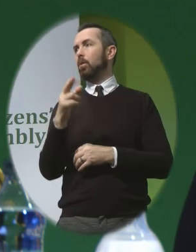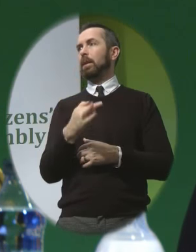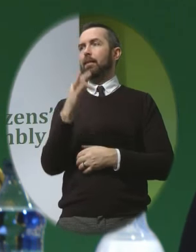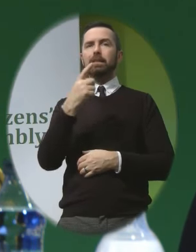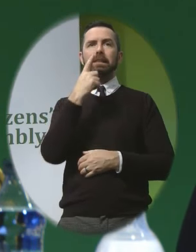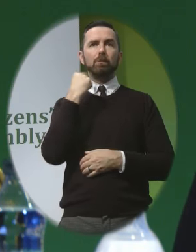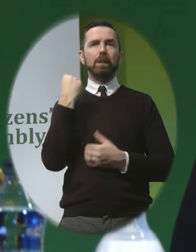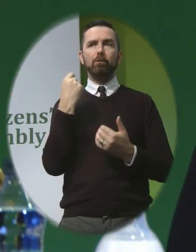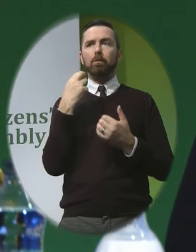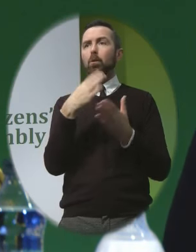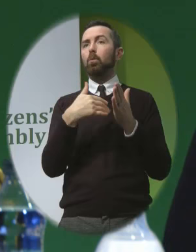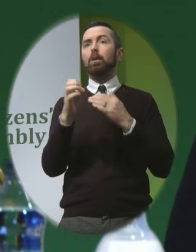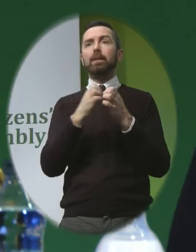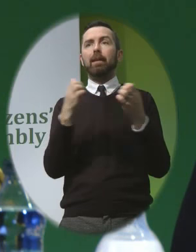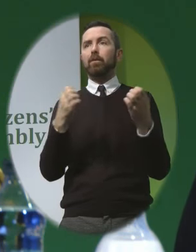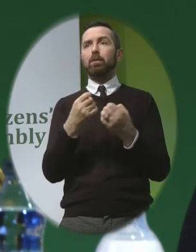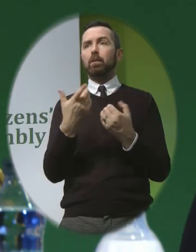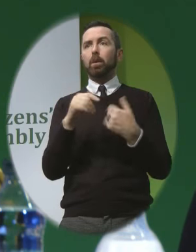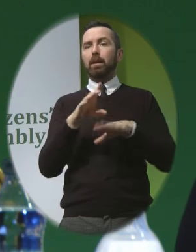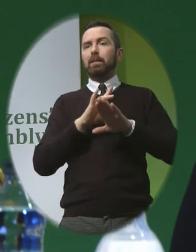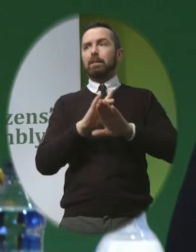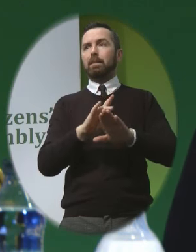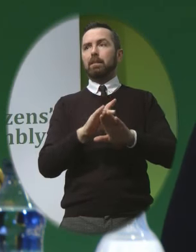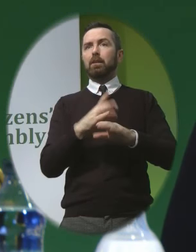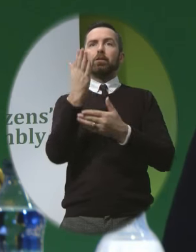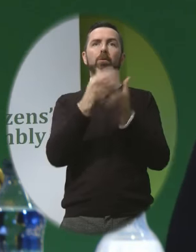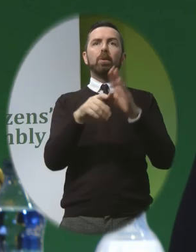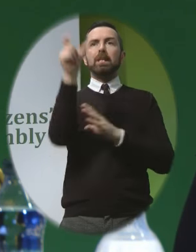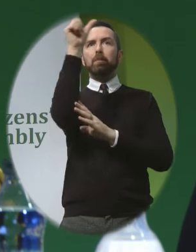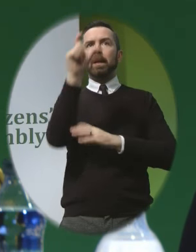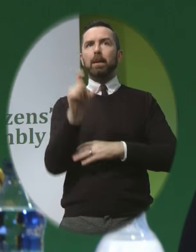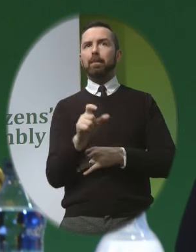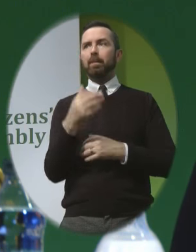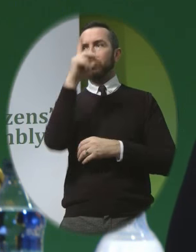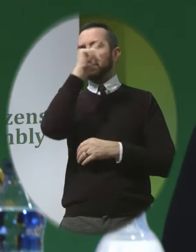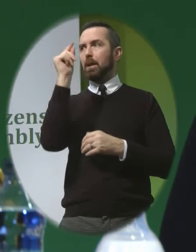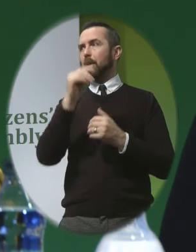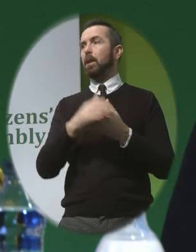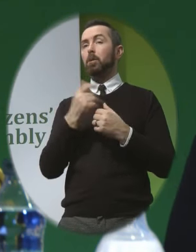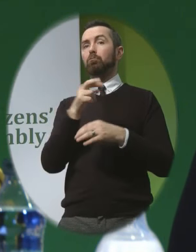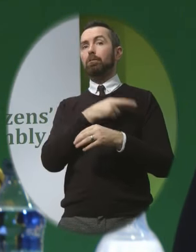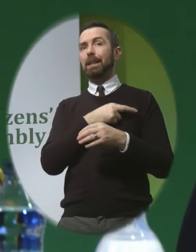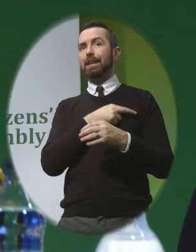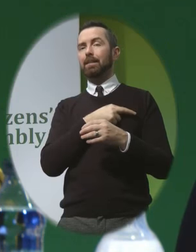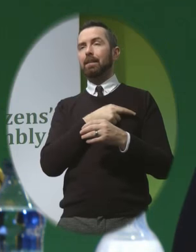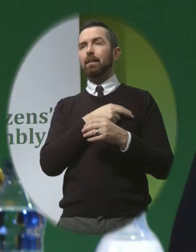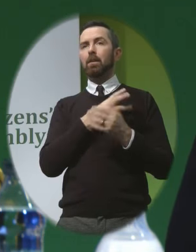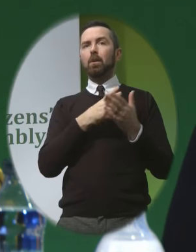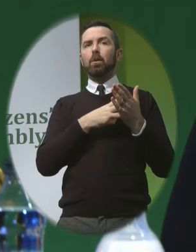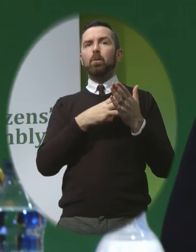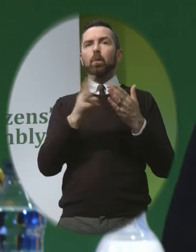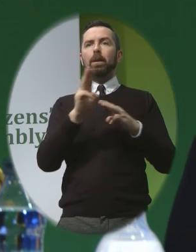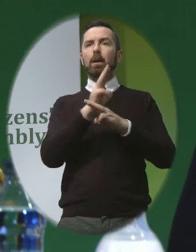Down syndrome or whatever There are many out there, spina bifida for example What the reality is that when